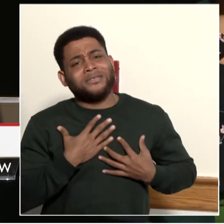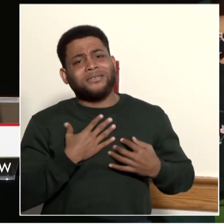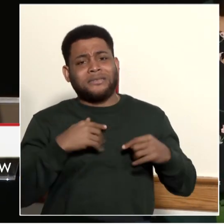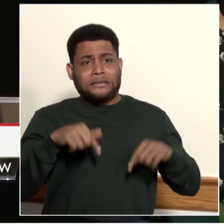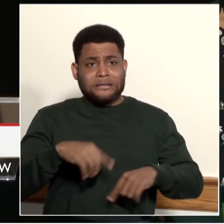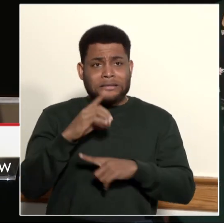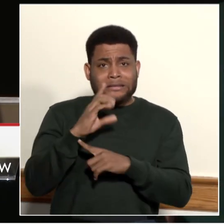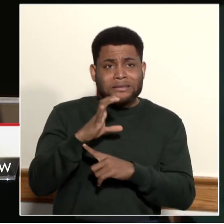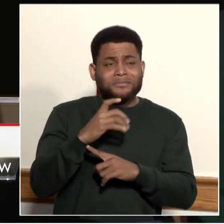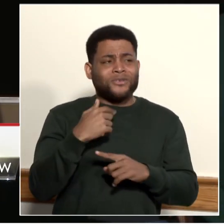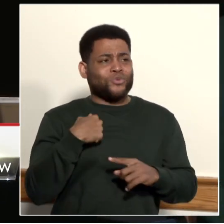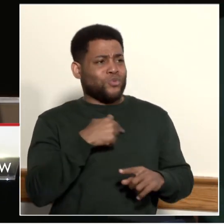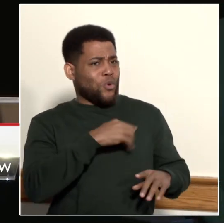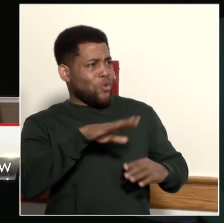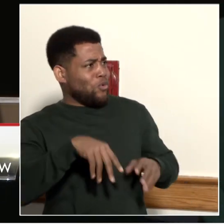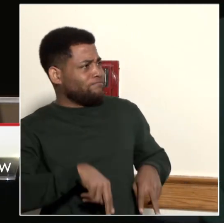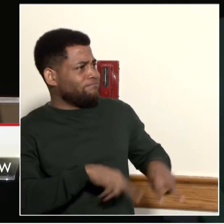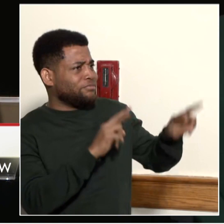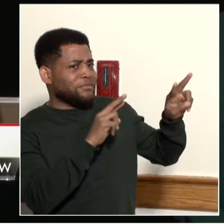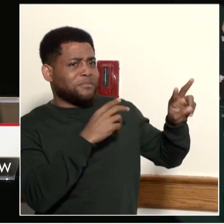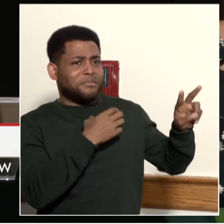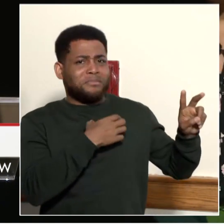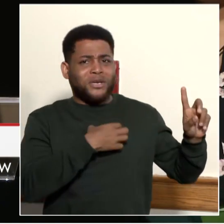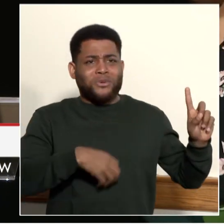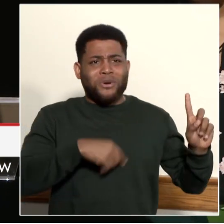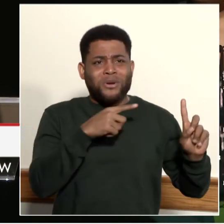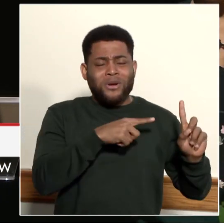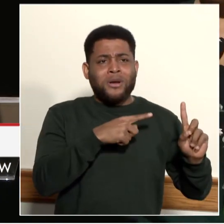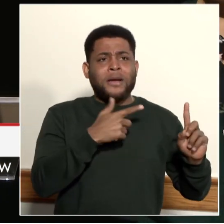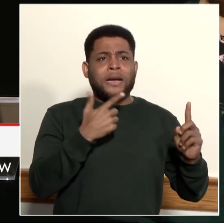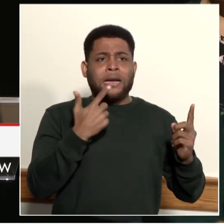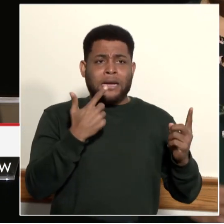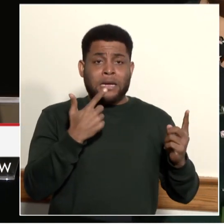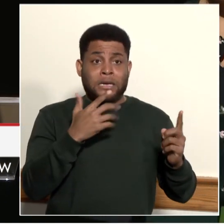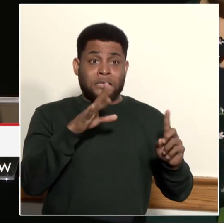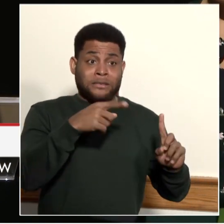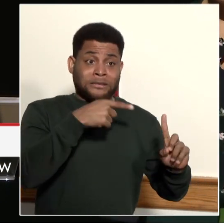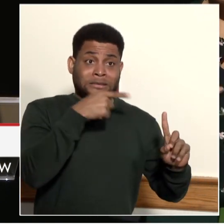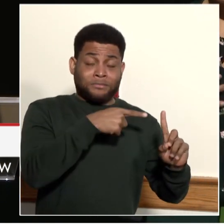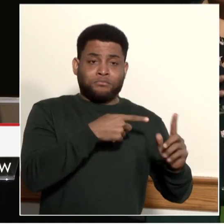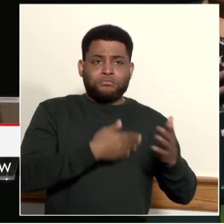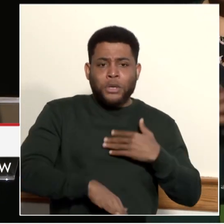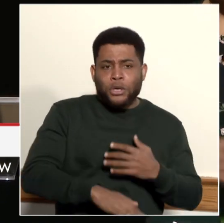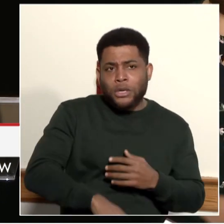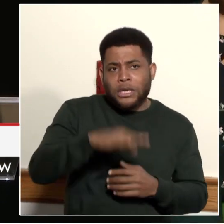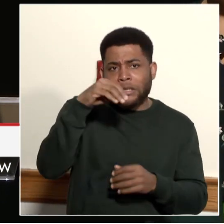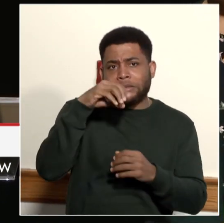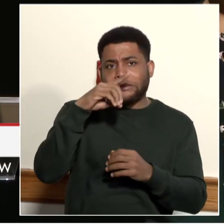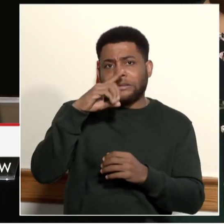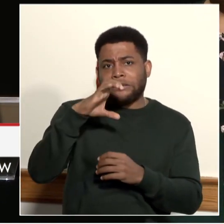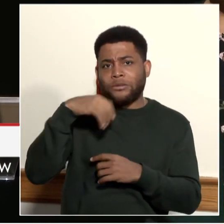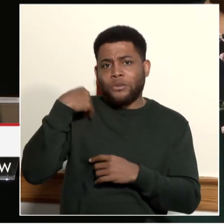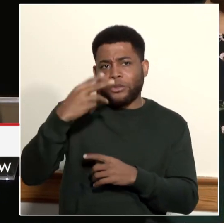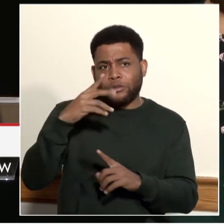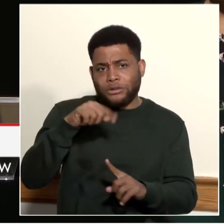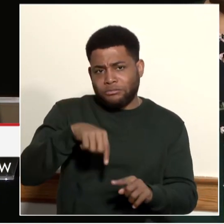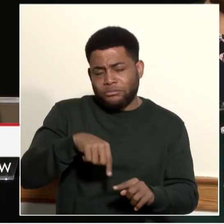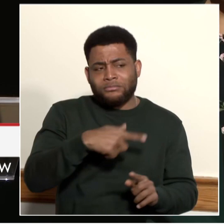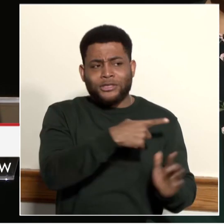people like me. As a Washingtonian, her journey from our neighborhood to City Hall shows that